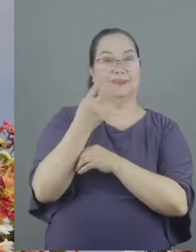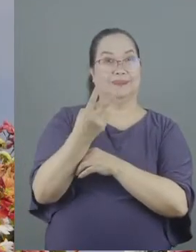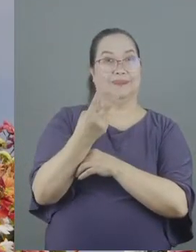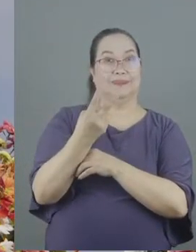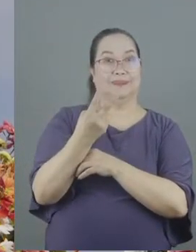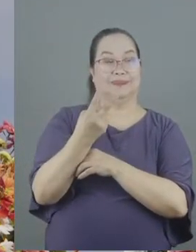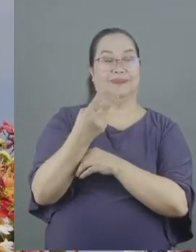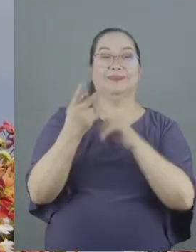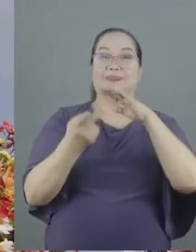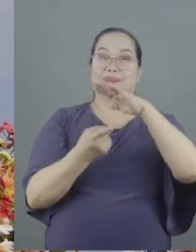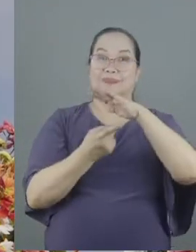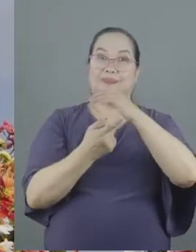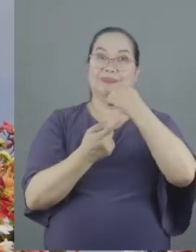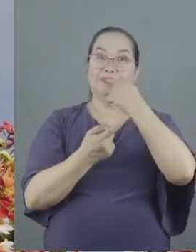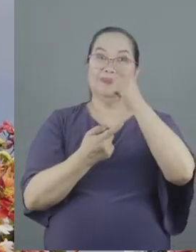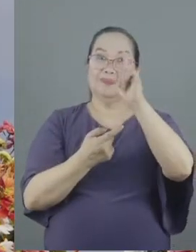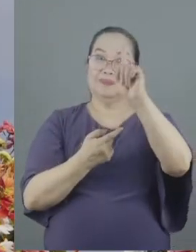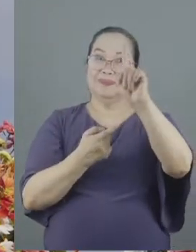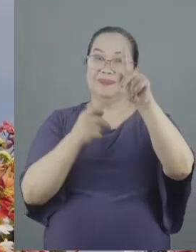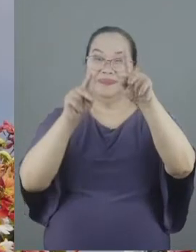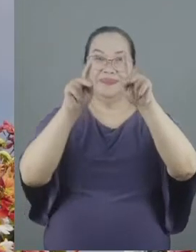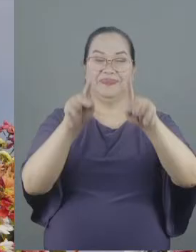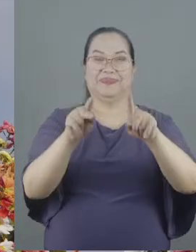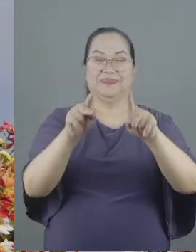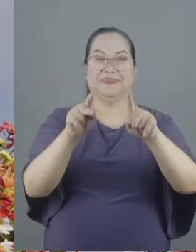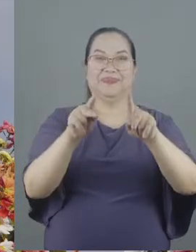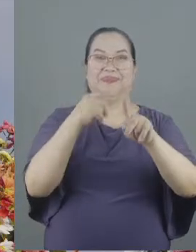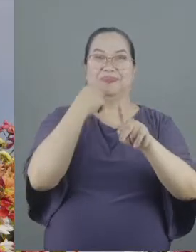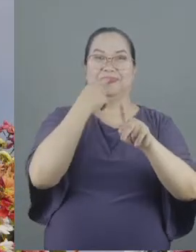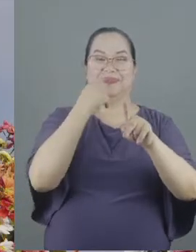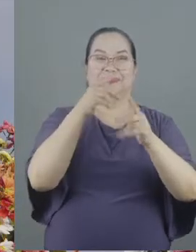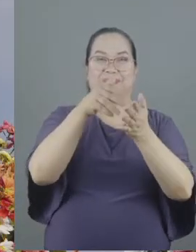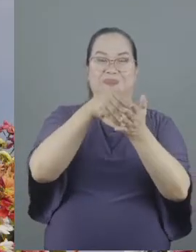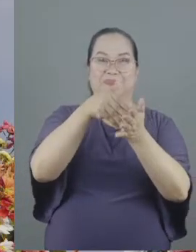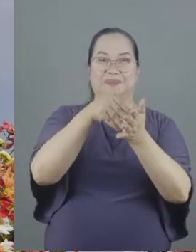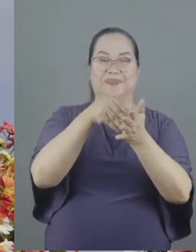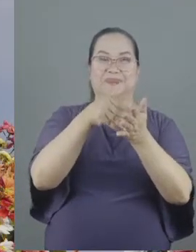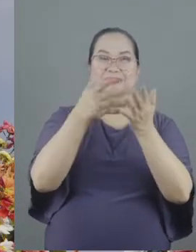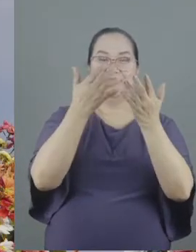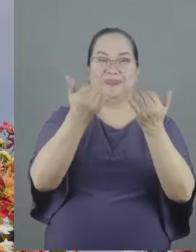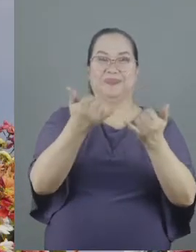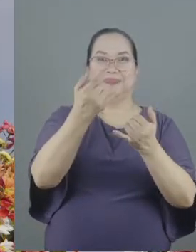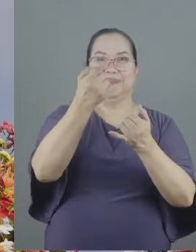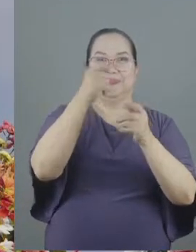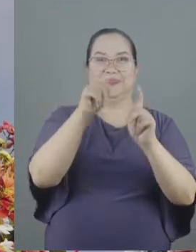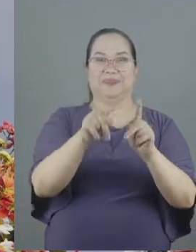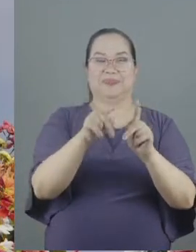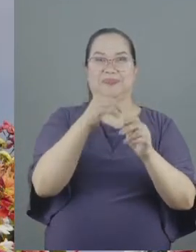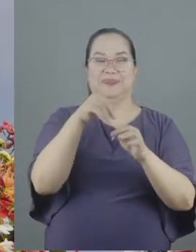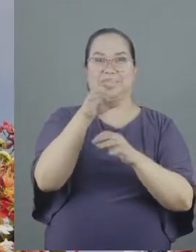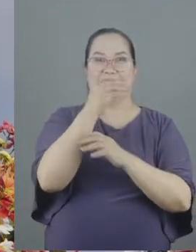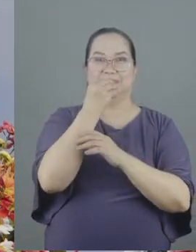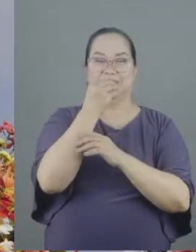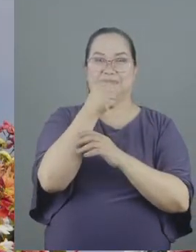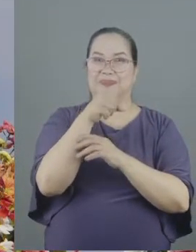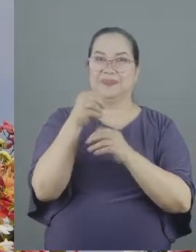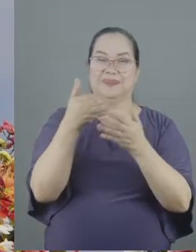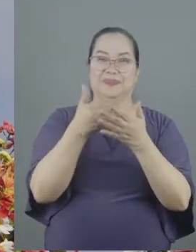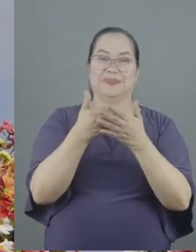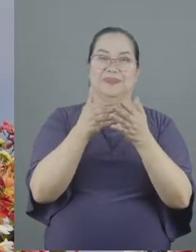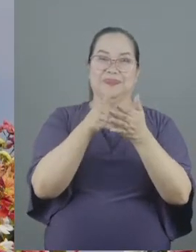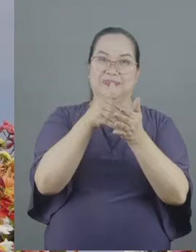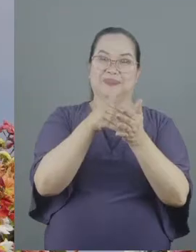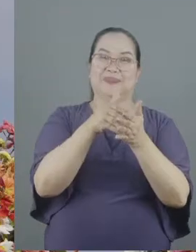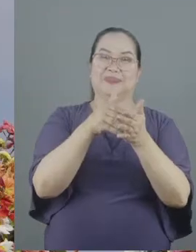Paul said as for the one who is weak sorry one person believes he may eat anything while the weak person eats